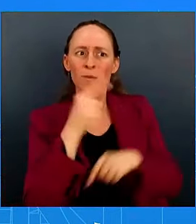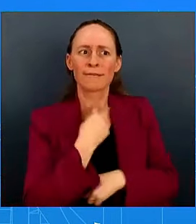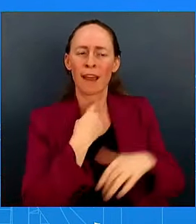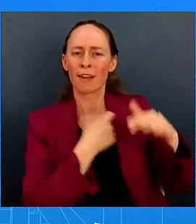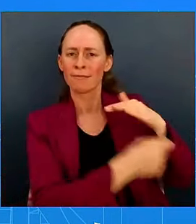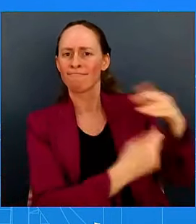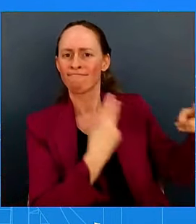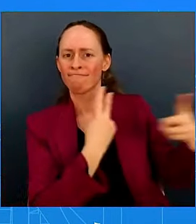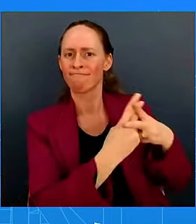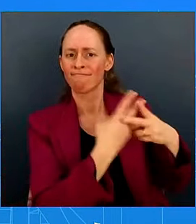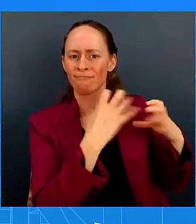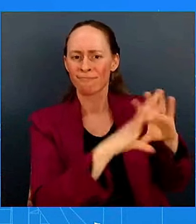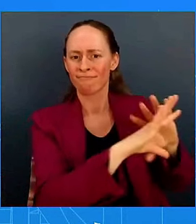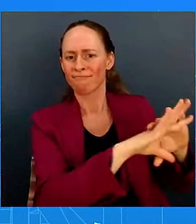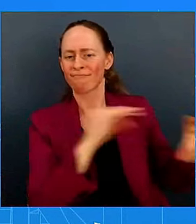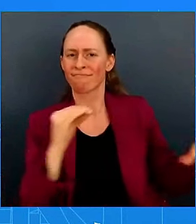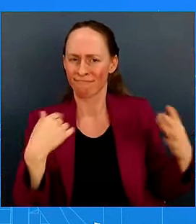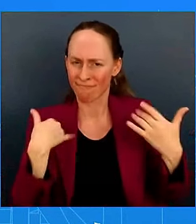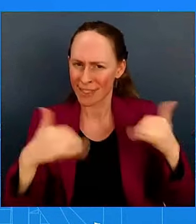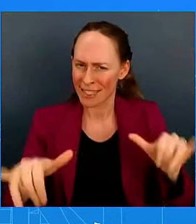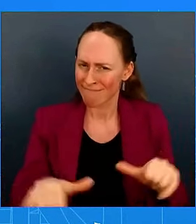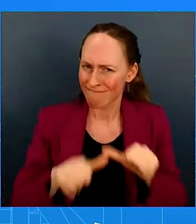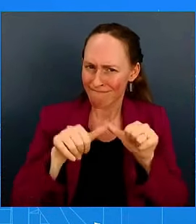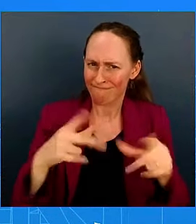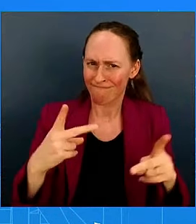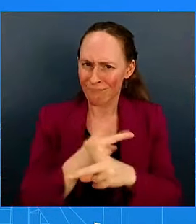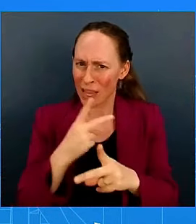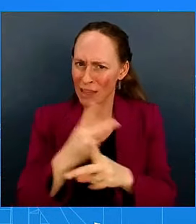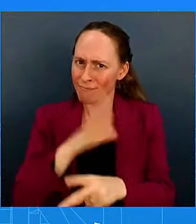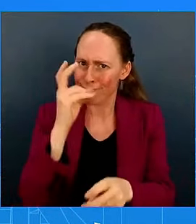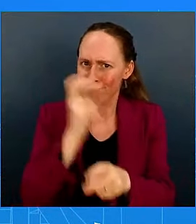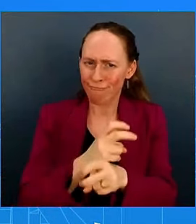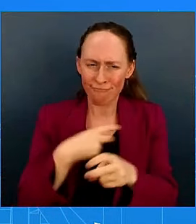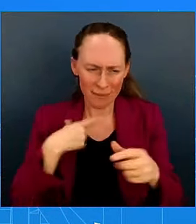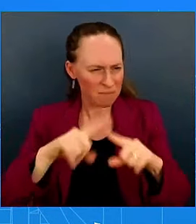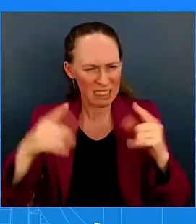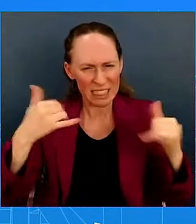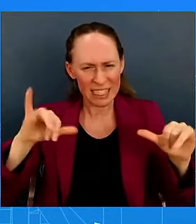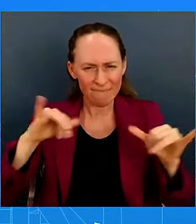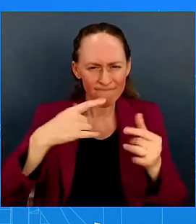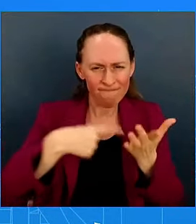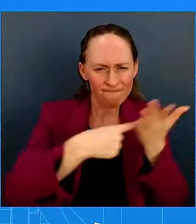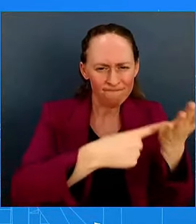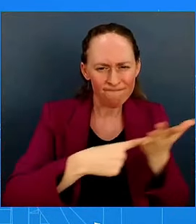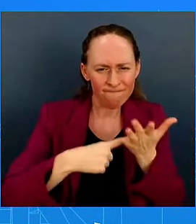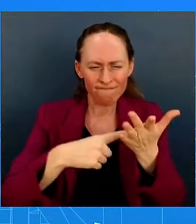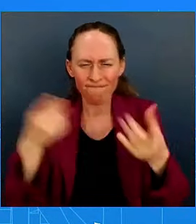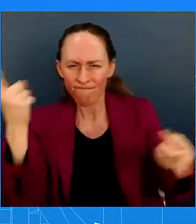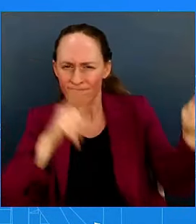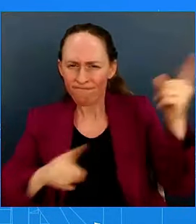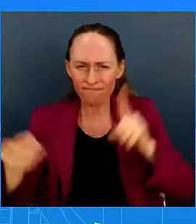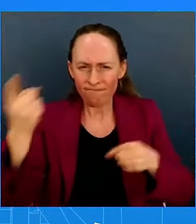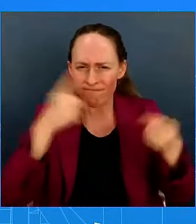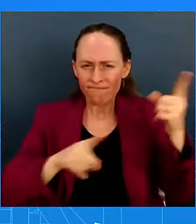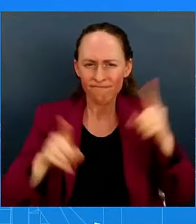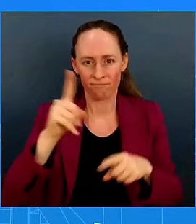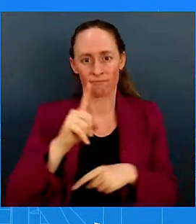And we are still involved in intensive diplomacy to try to prevent a second front from opening up on that border with Lebanon.